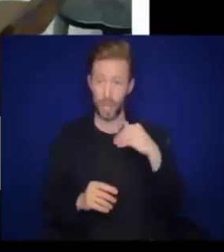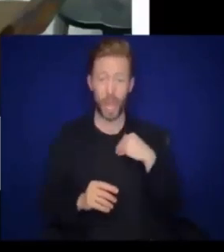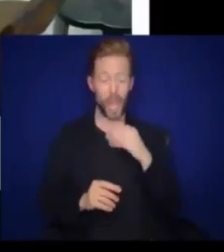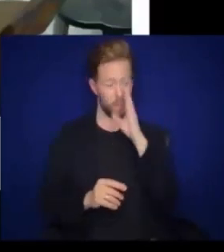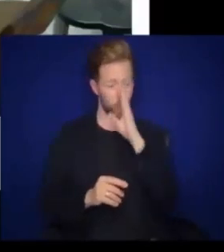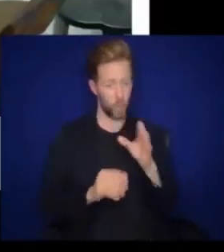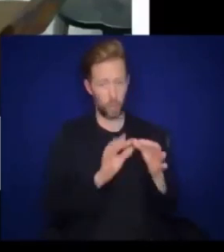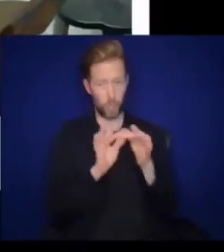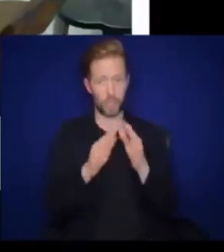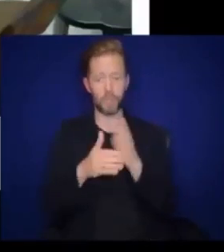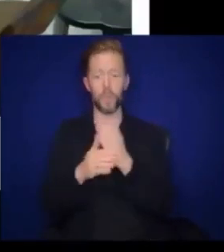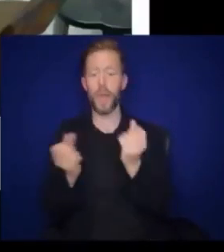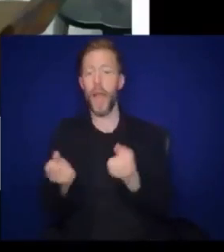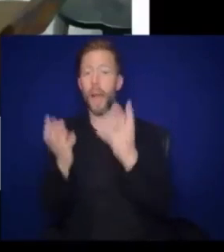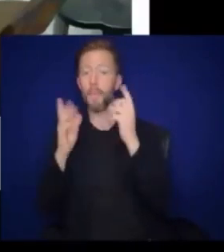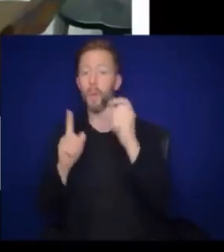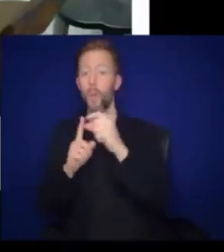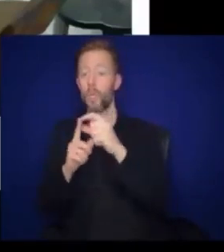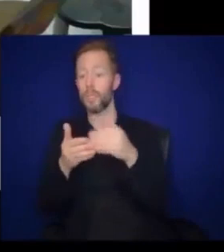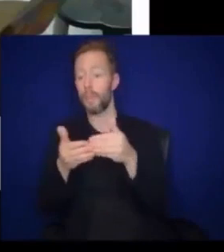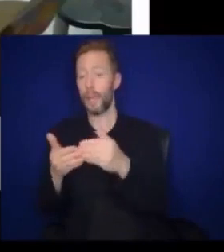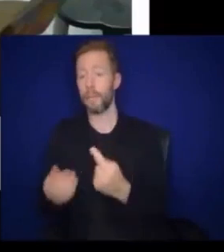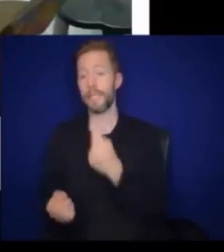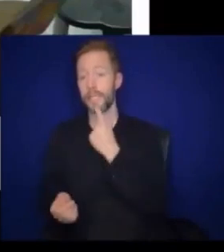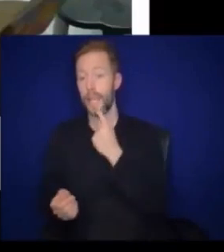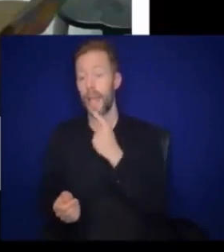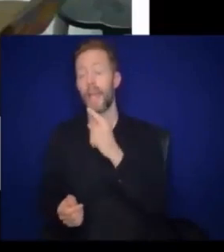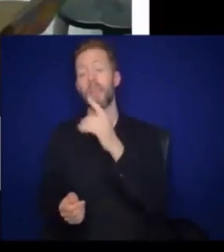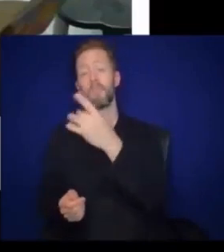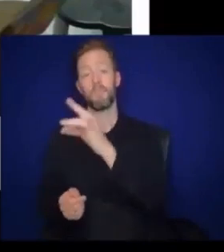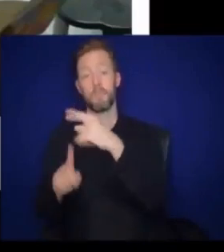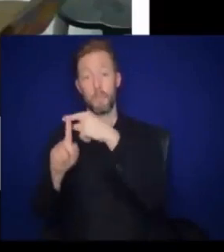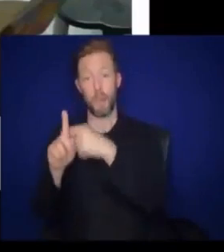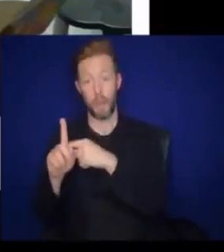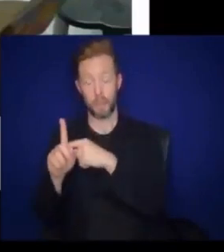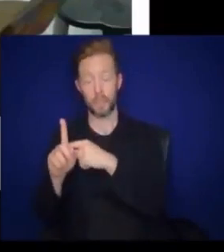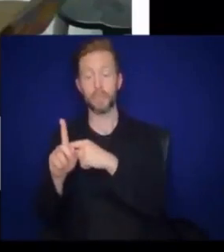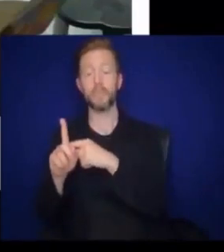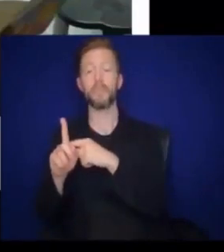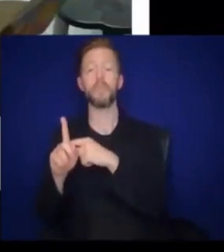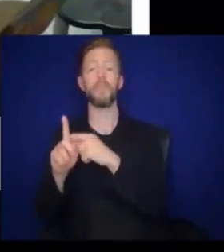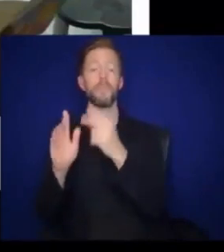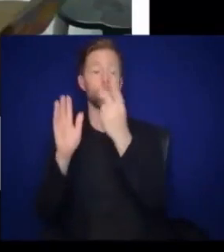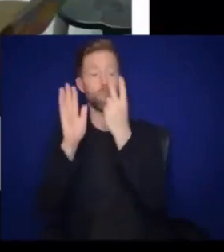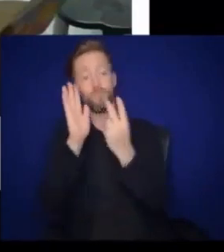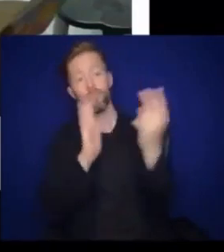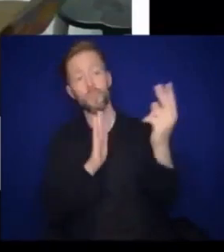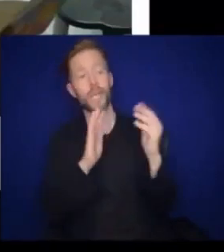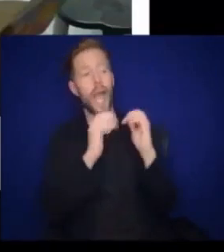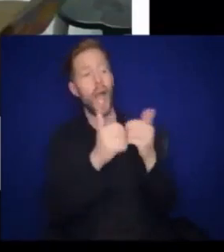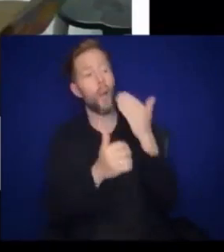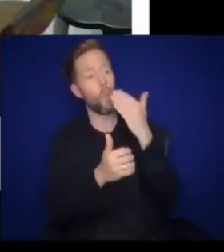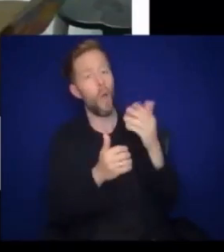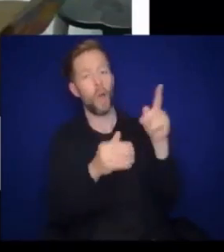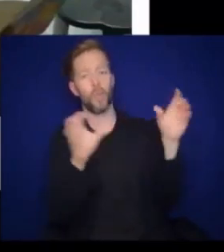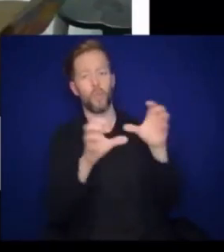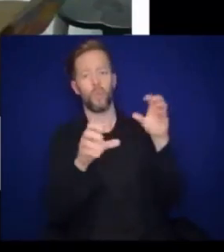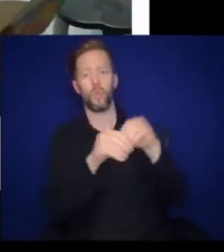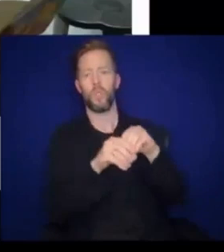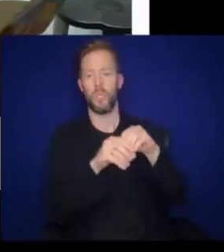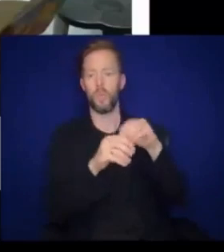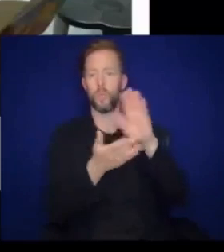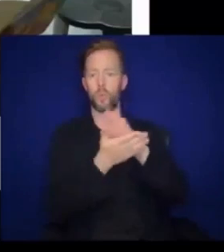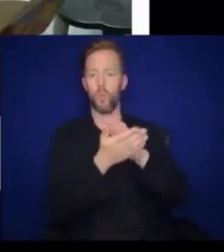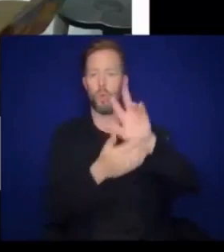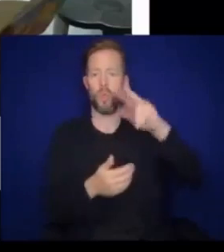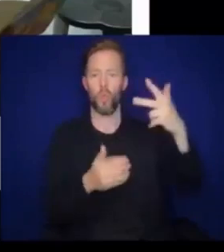correlation between how many words babies say at age 18 months to how well they do academically in third